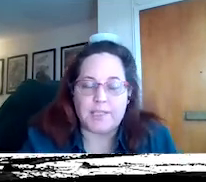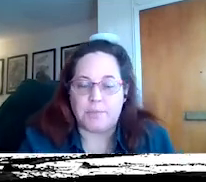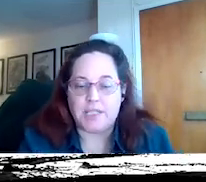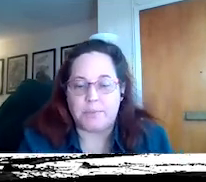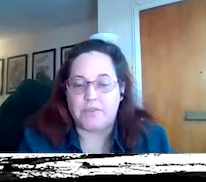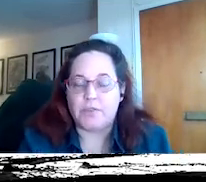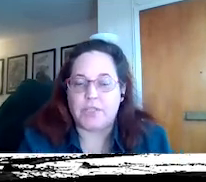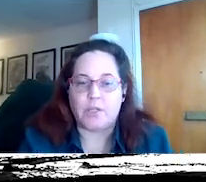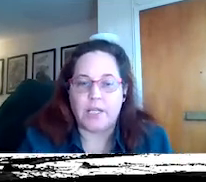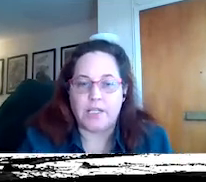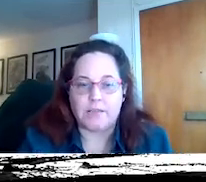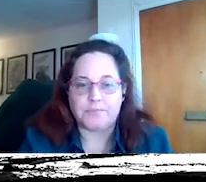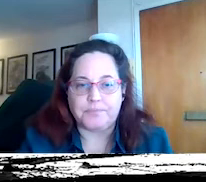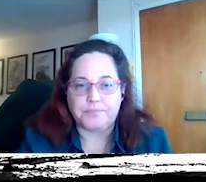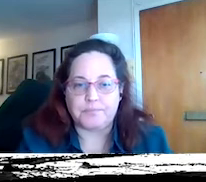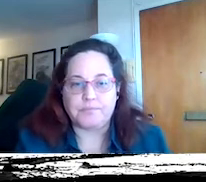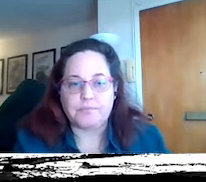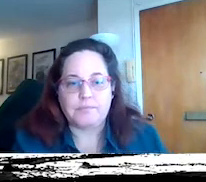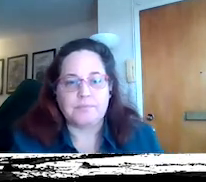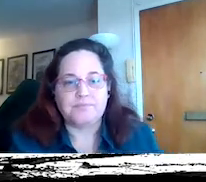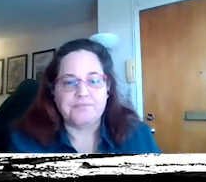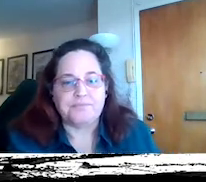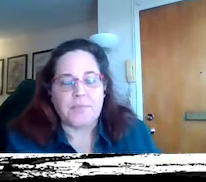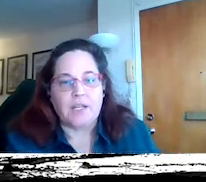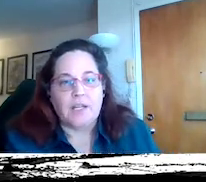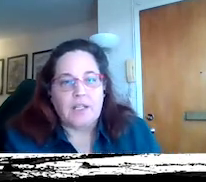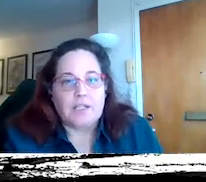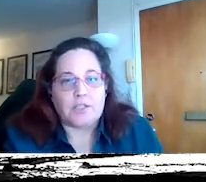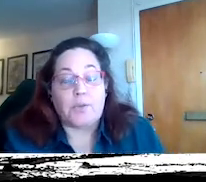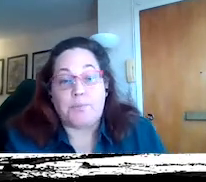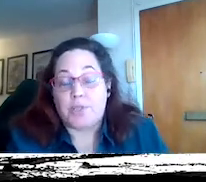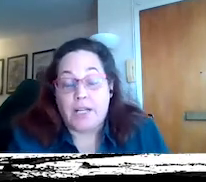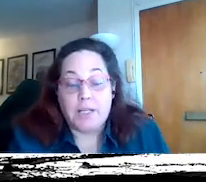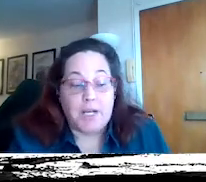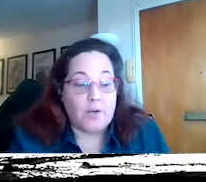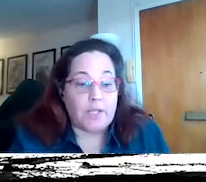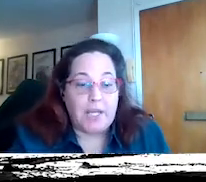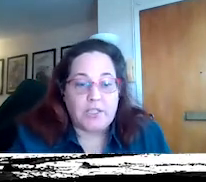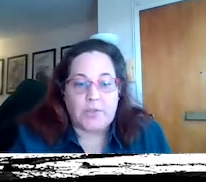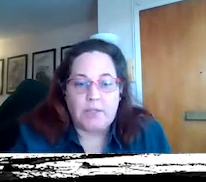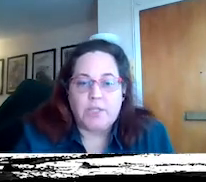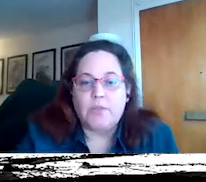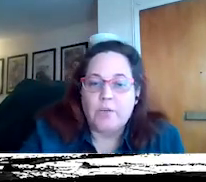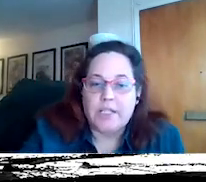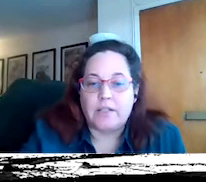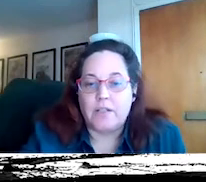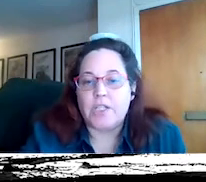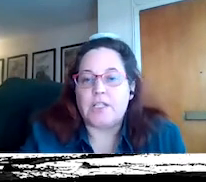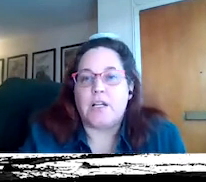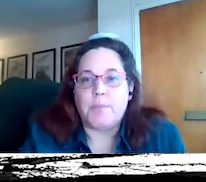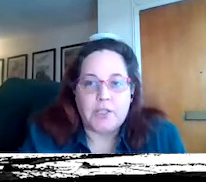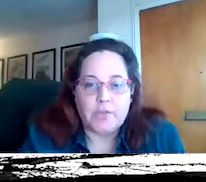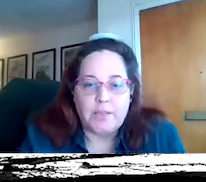have been some deceptive uses already. Merriam So talking about going mainstream you know what